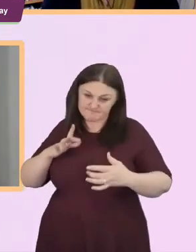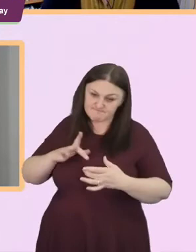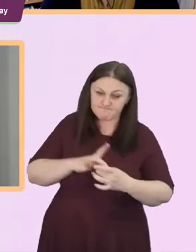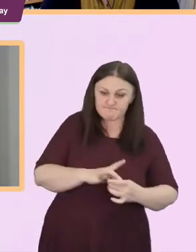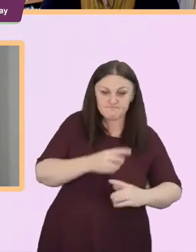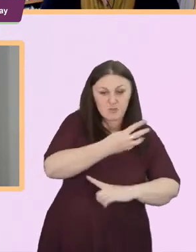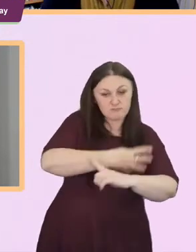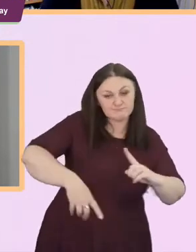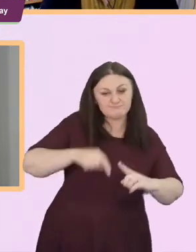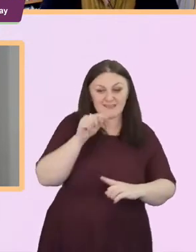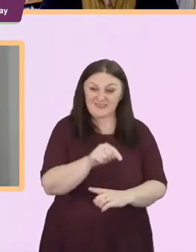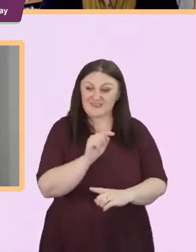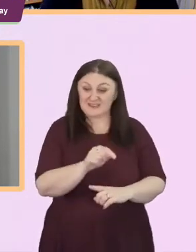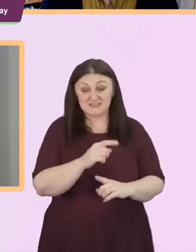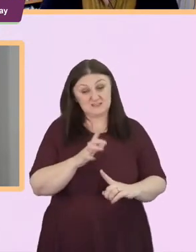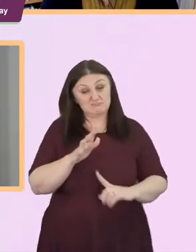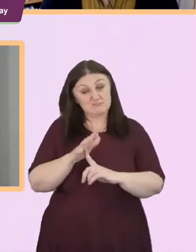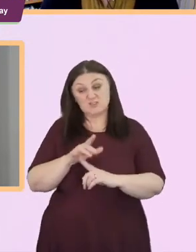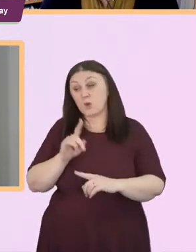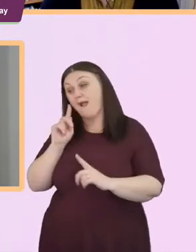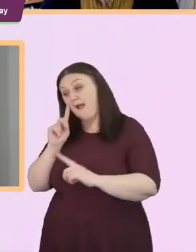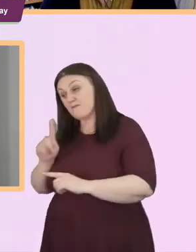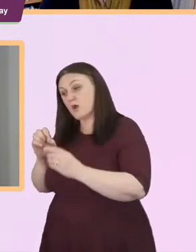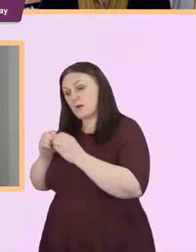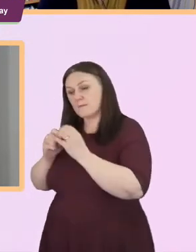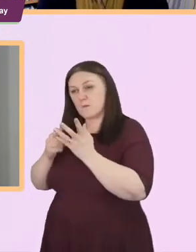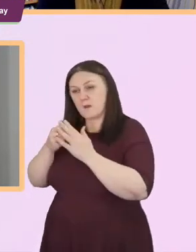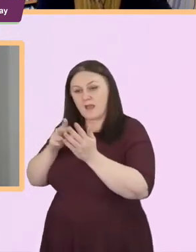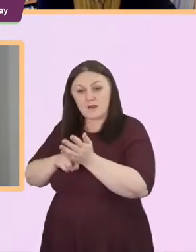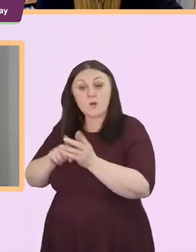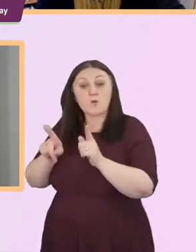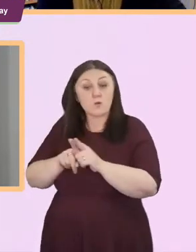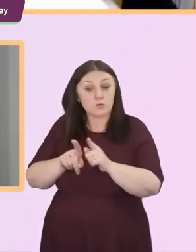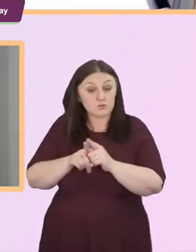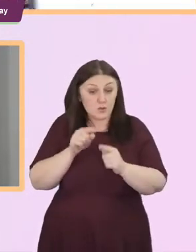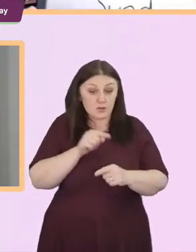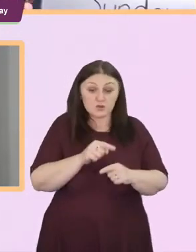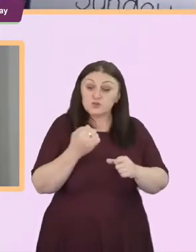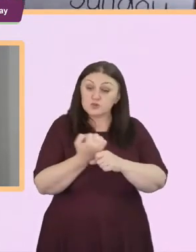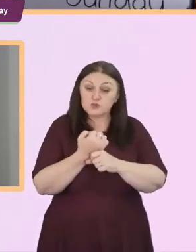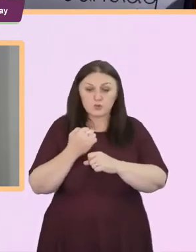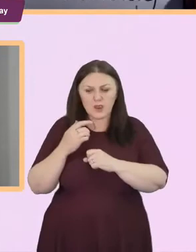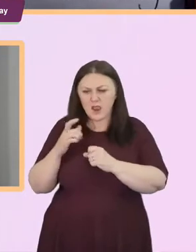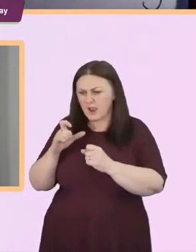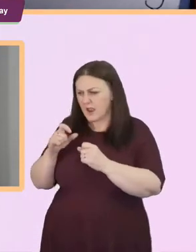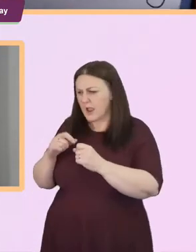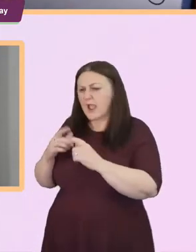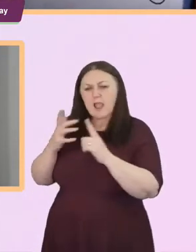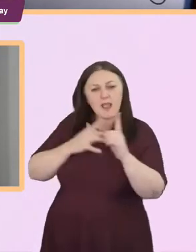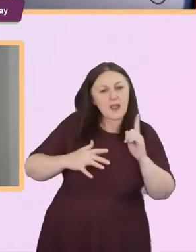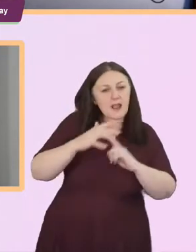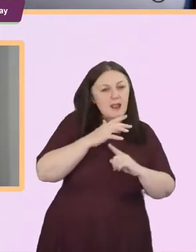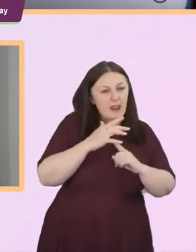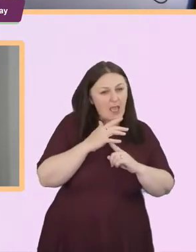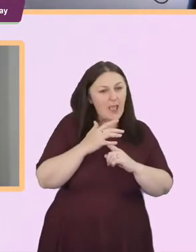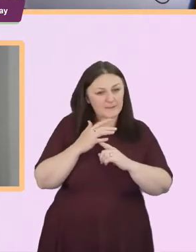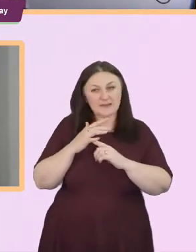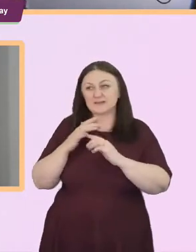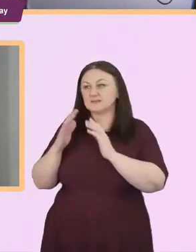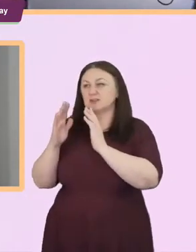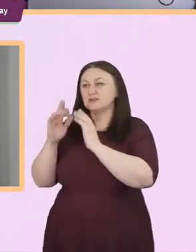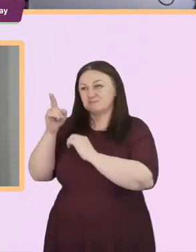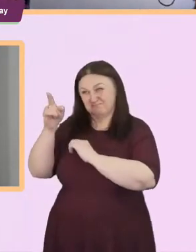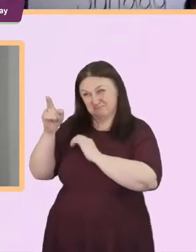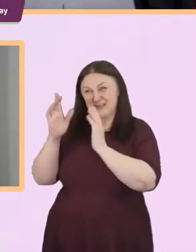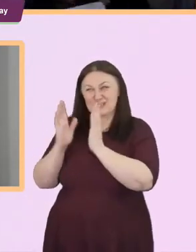when and uh if you haven't done it already do a climate sunday service sometime in the next six months uh there's more information on the web there you go hannah i've